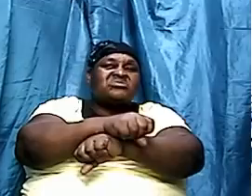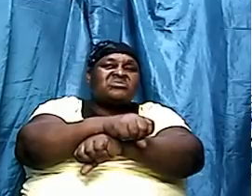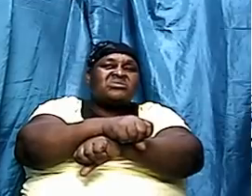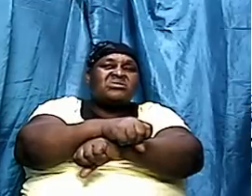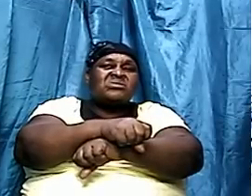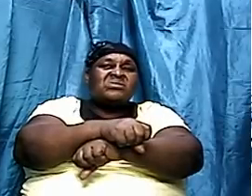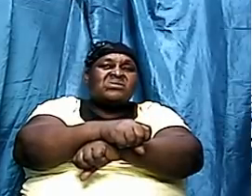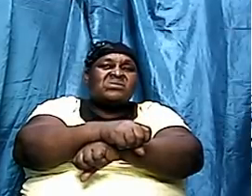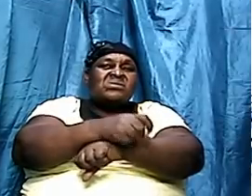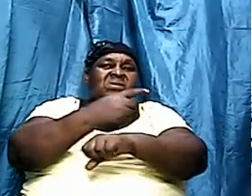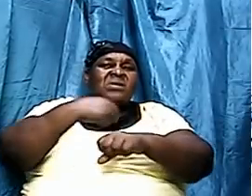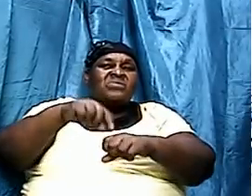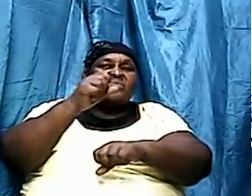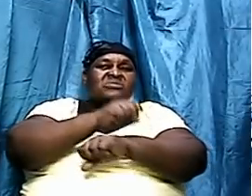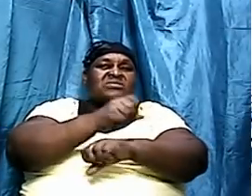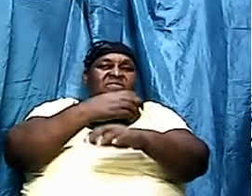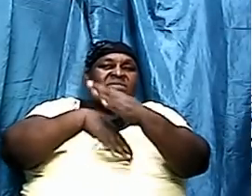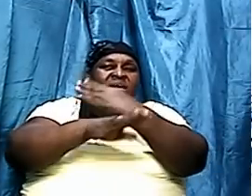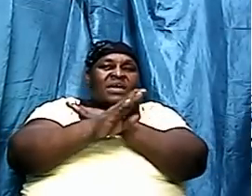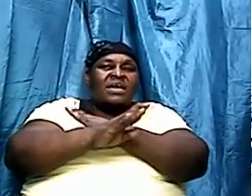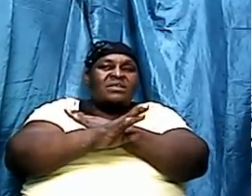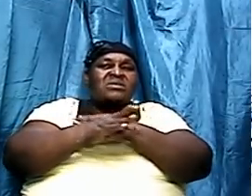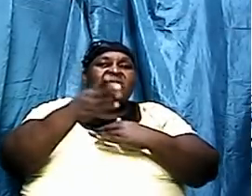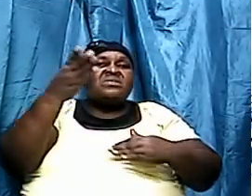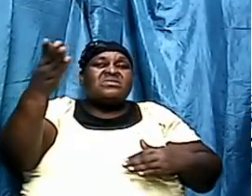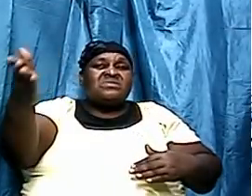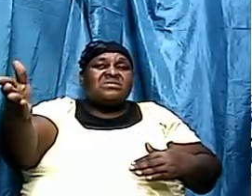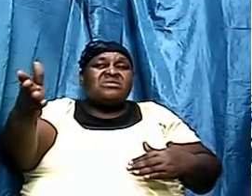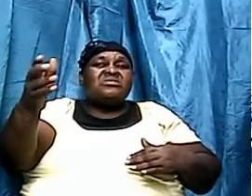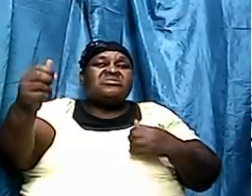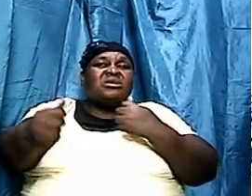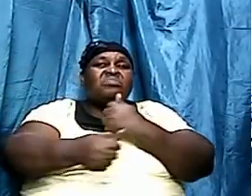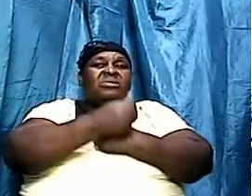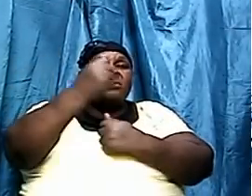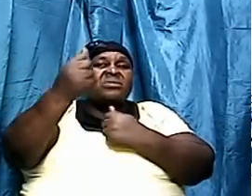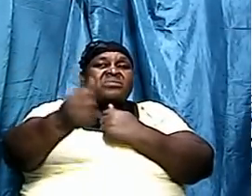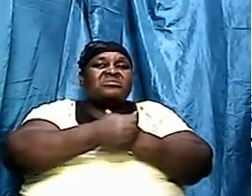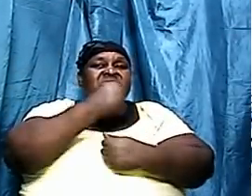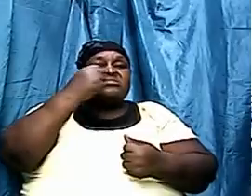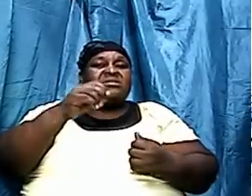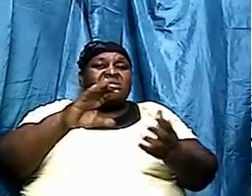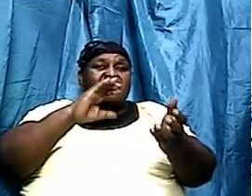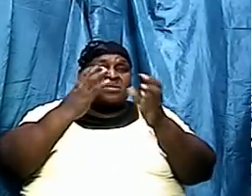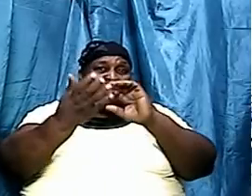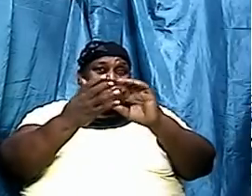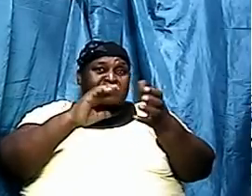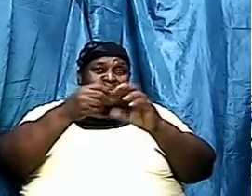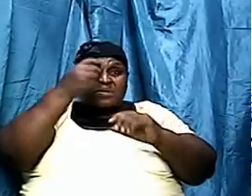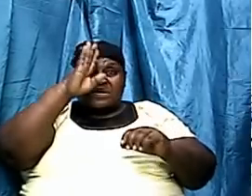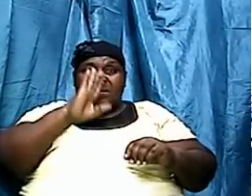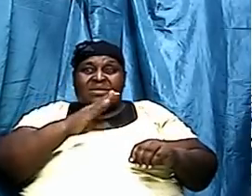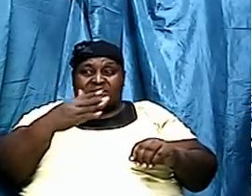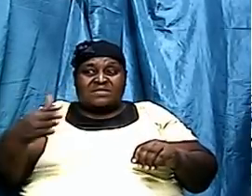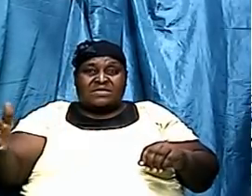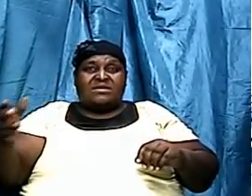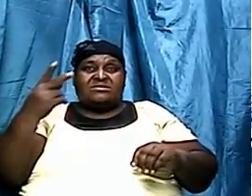perish but thou shall endure forever so he was comparing God and the things that we see in this life